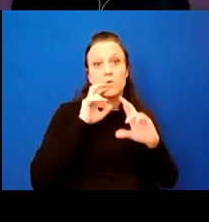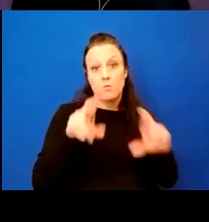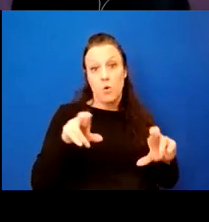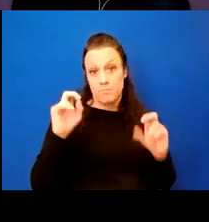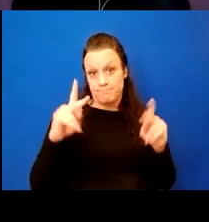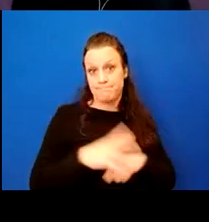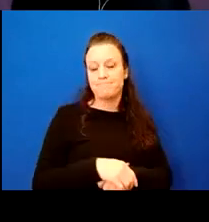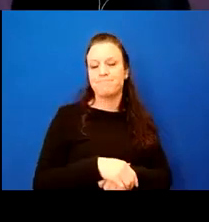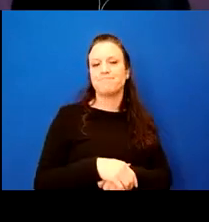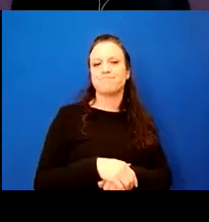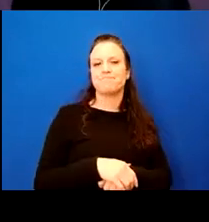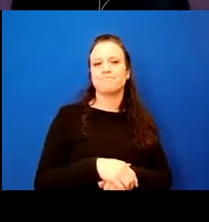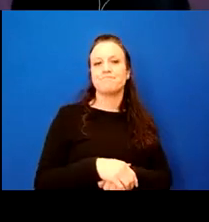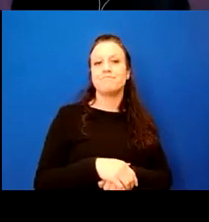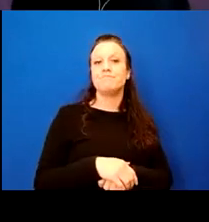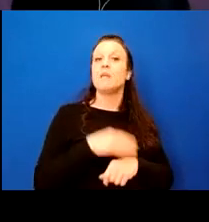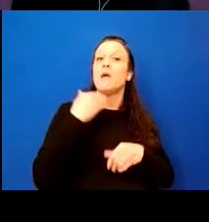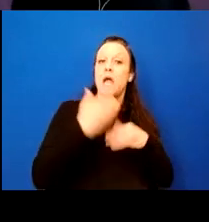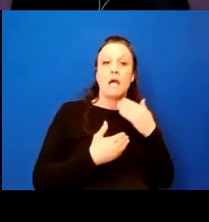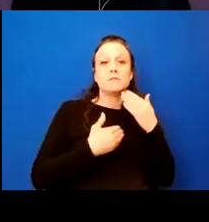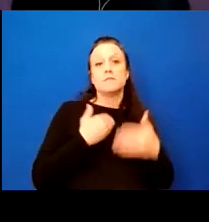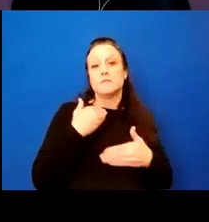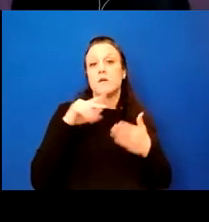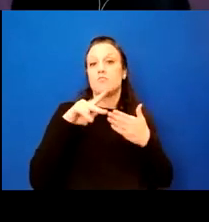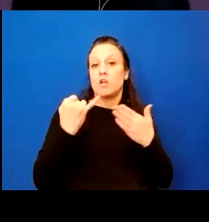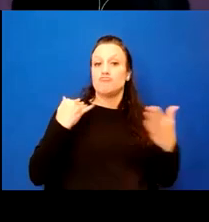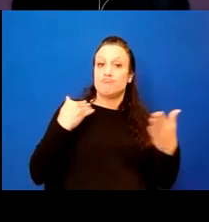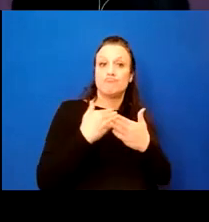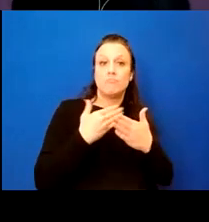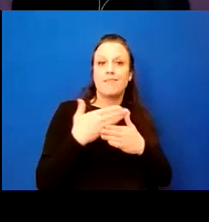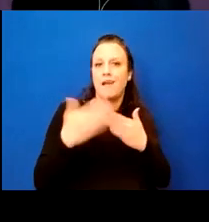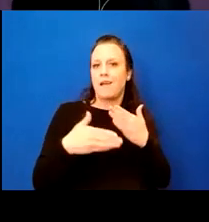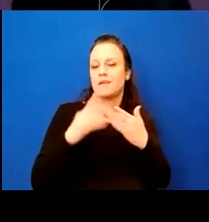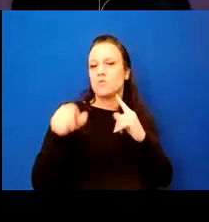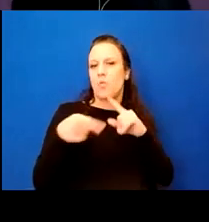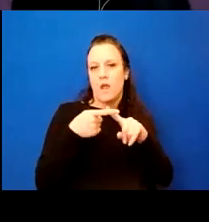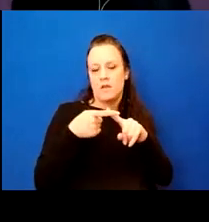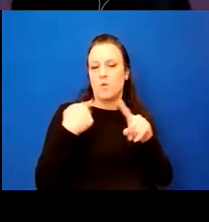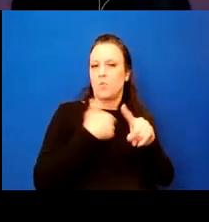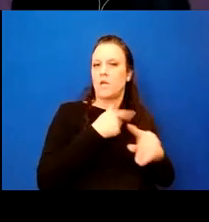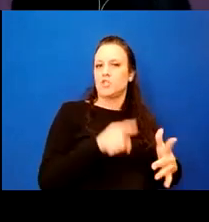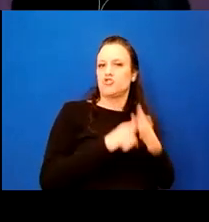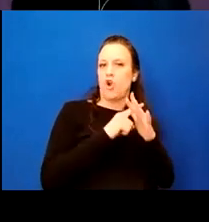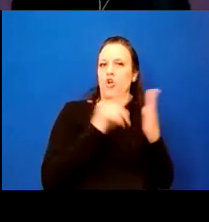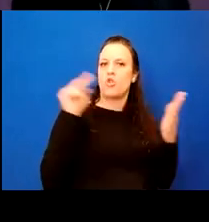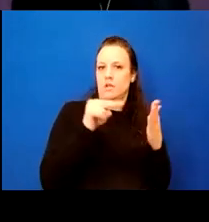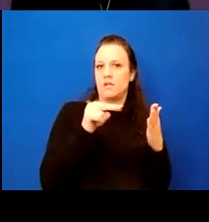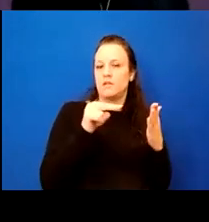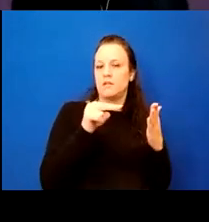Um, but, uh, as the project comes towards the end, uh, is when, uh, we'll start looking at